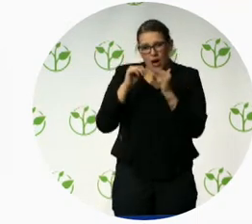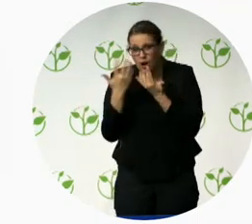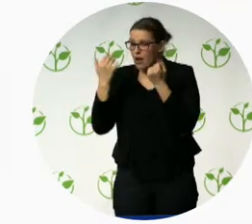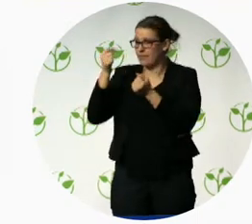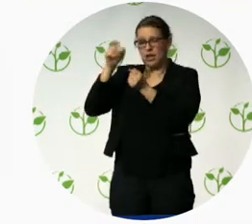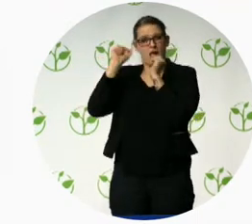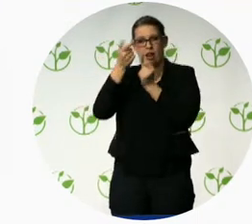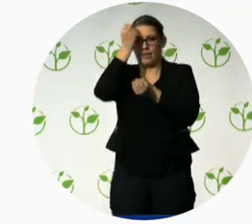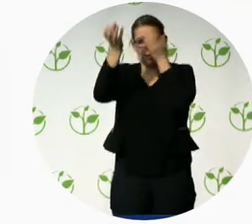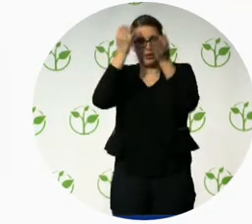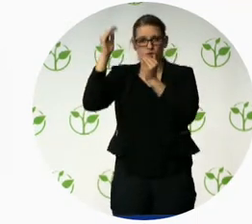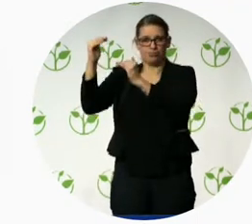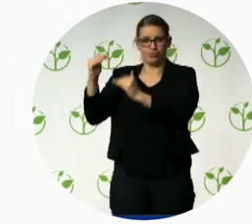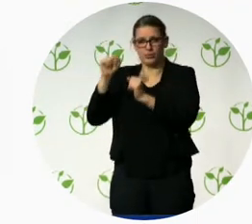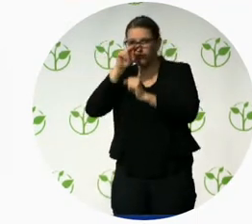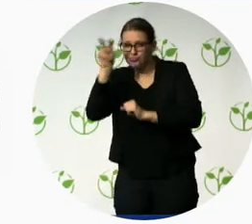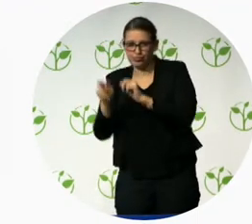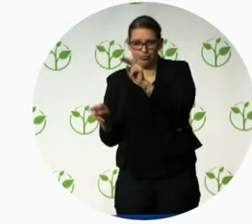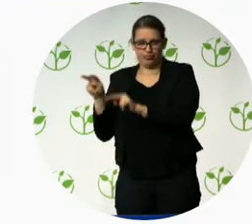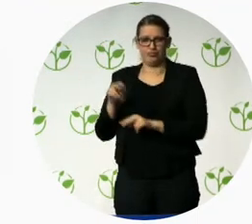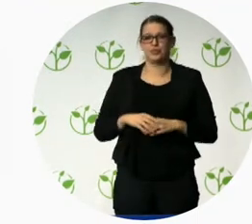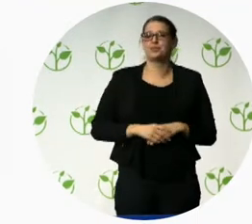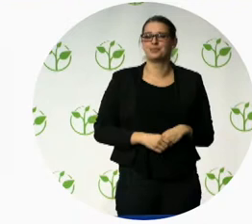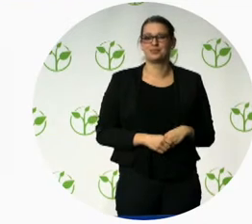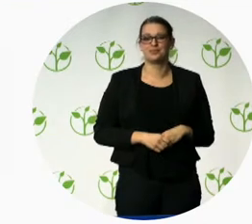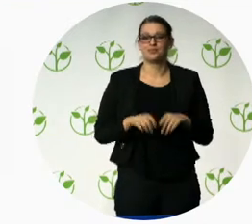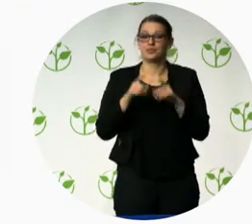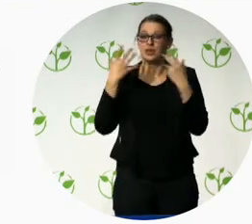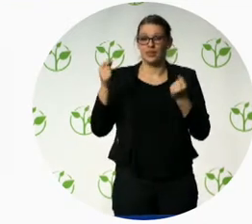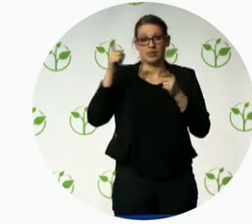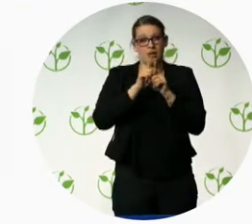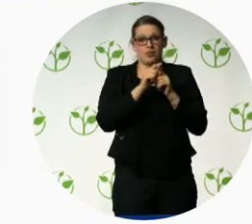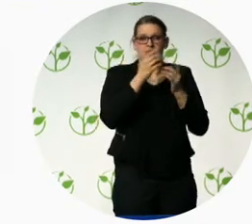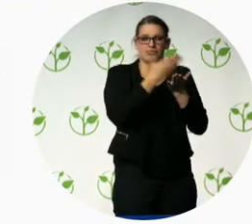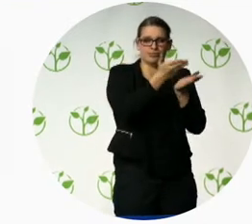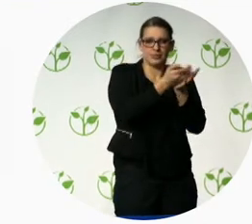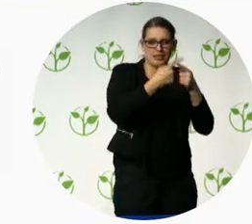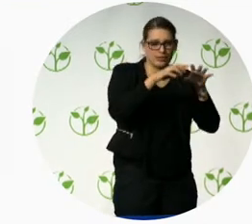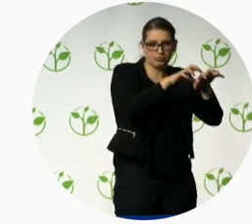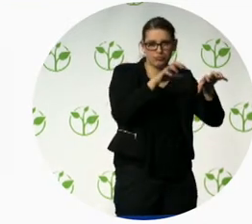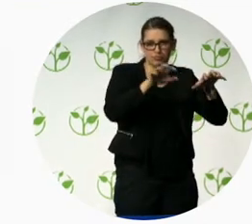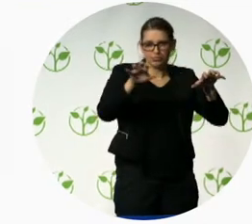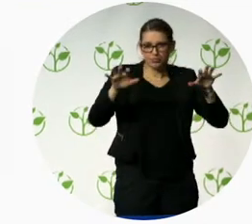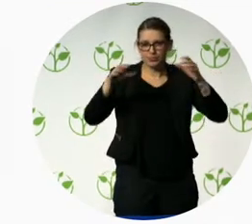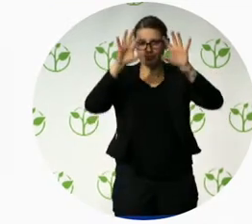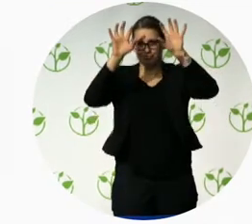mobility, and we've given you a laundry list of, we're not telling you to use it, we're just saying, take a look. There might be something that helps you one day.